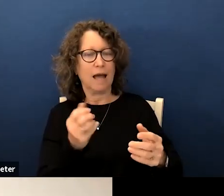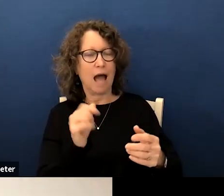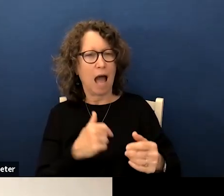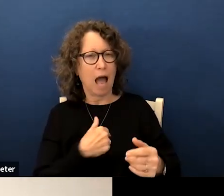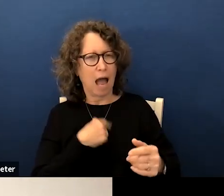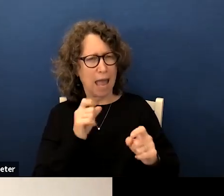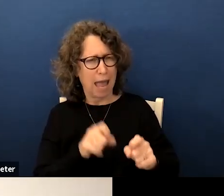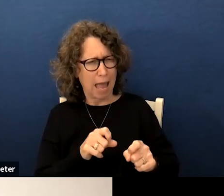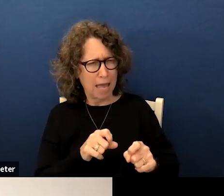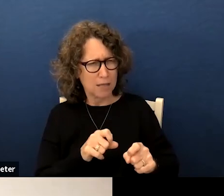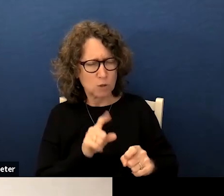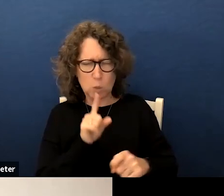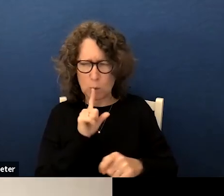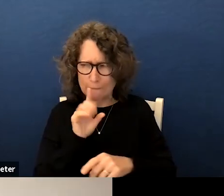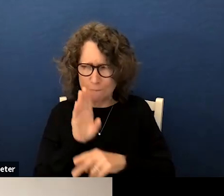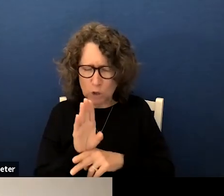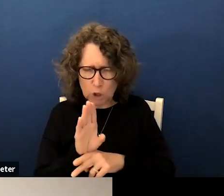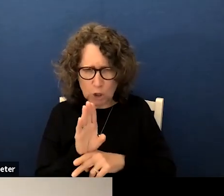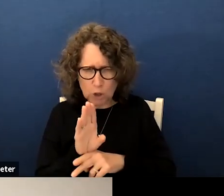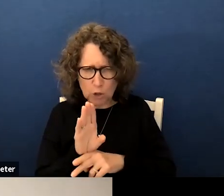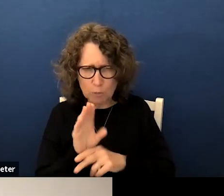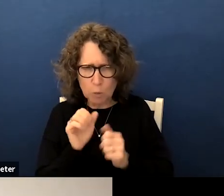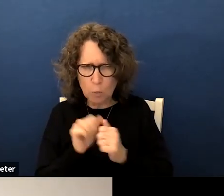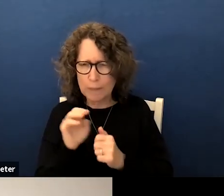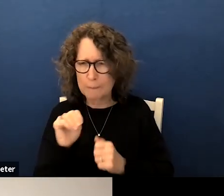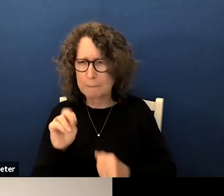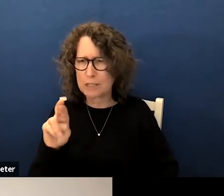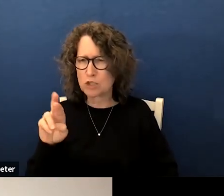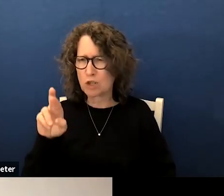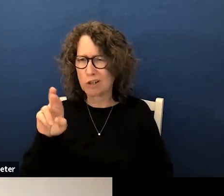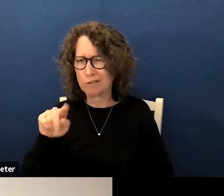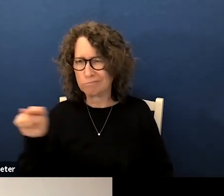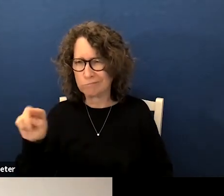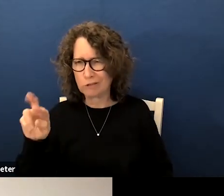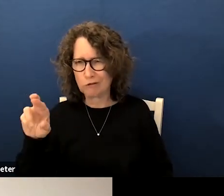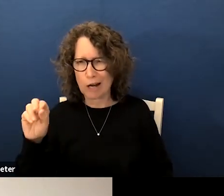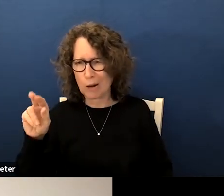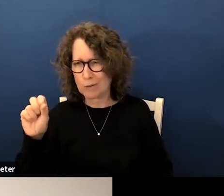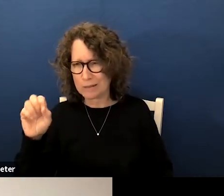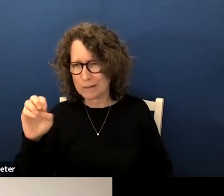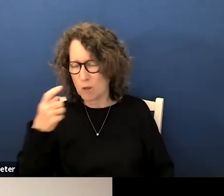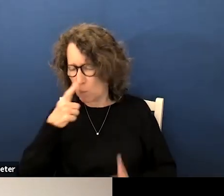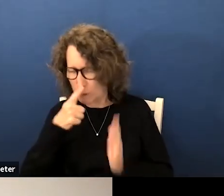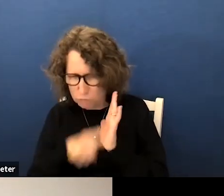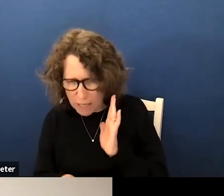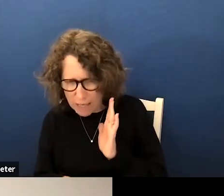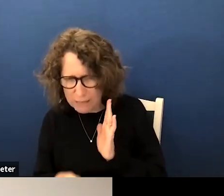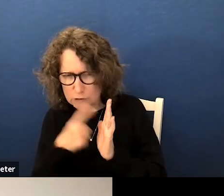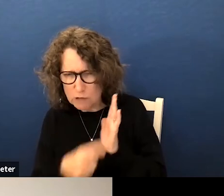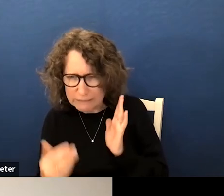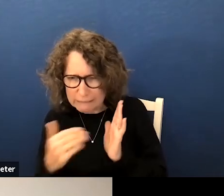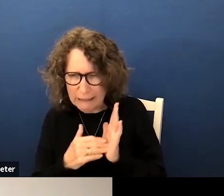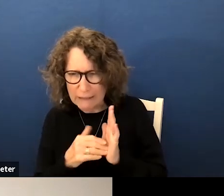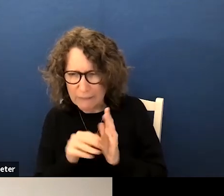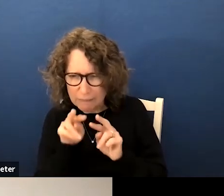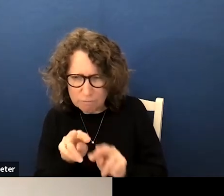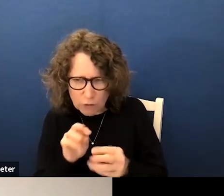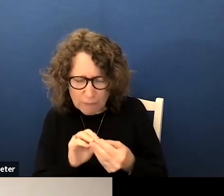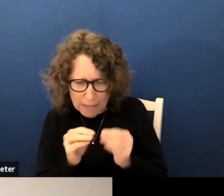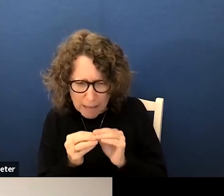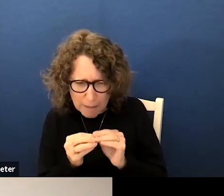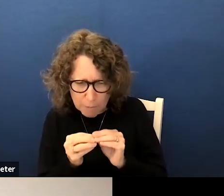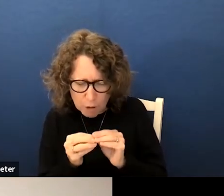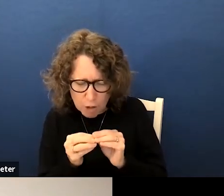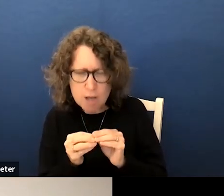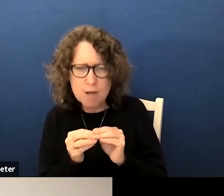i had to confirm with uh mr rouse uh and we double checked the number um and